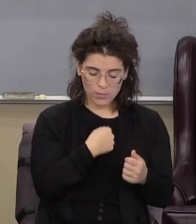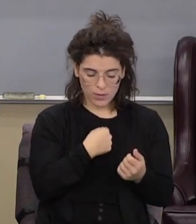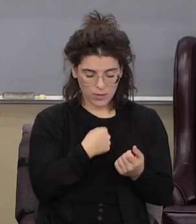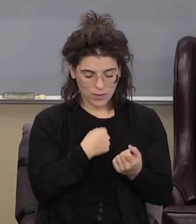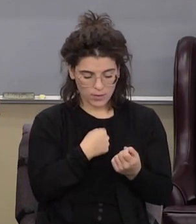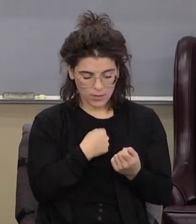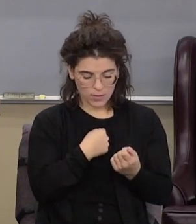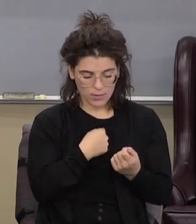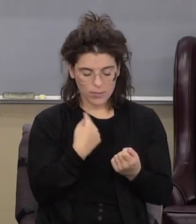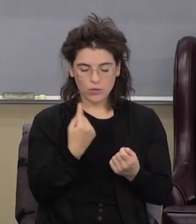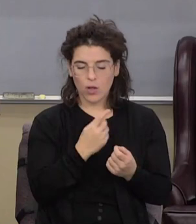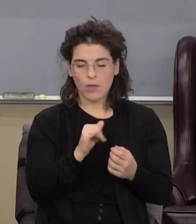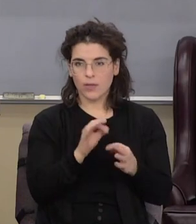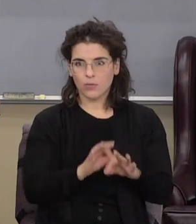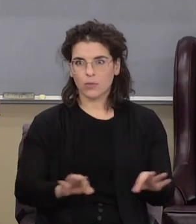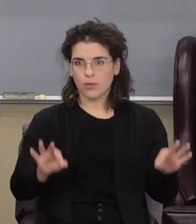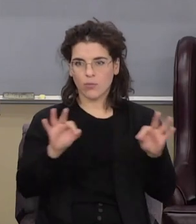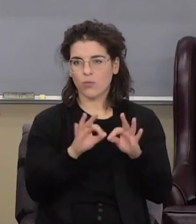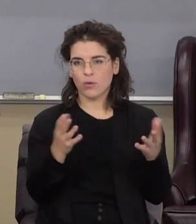That's all that really matters, right?